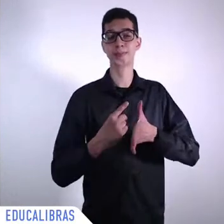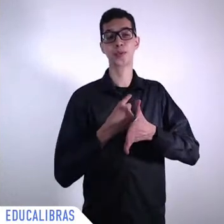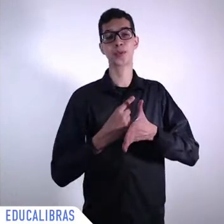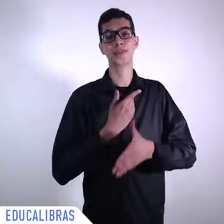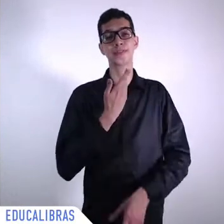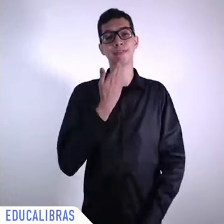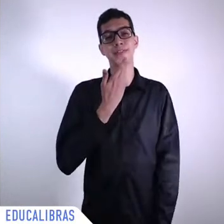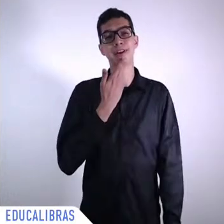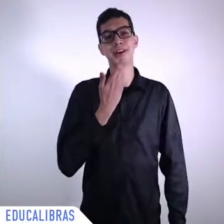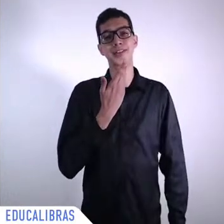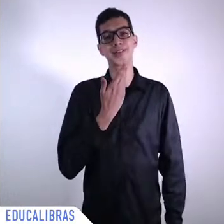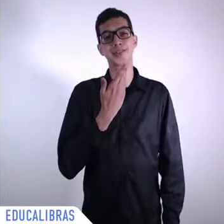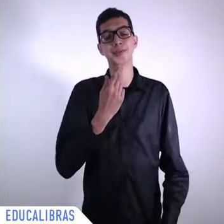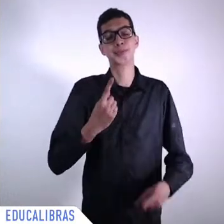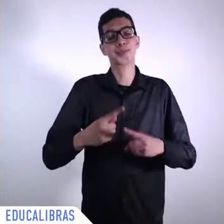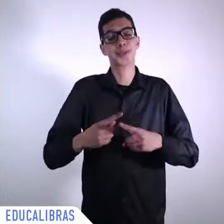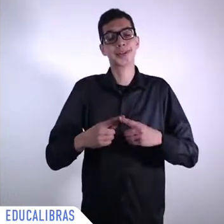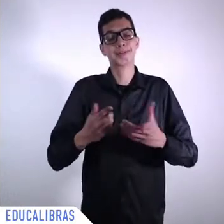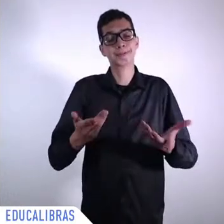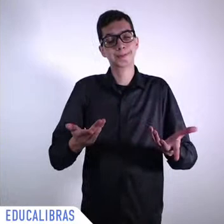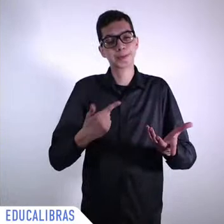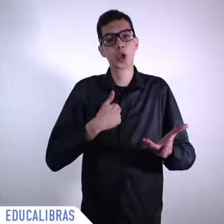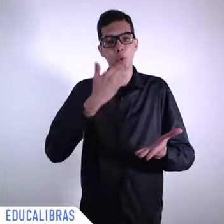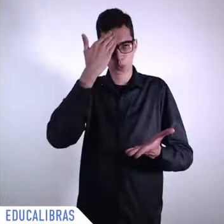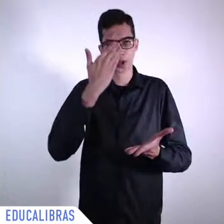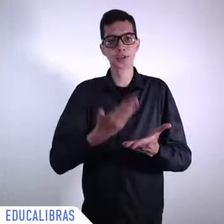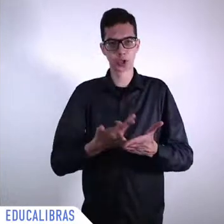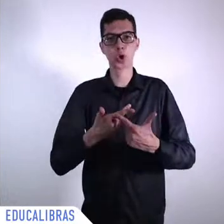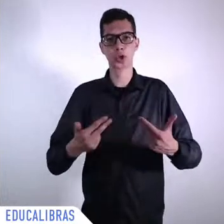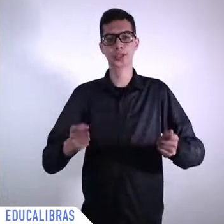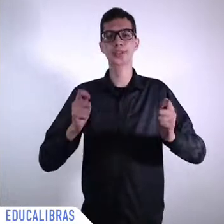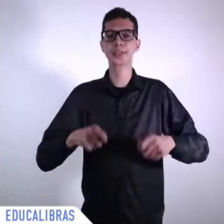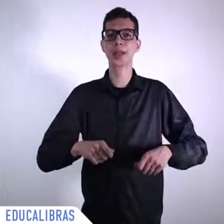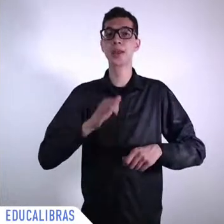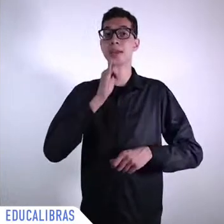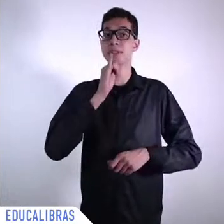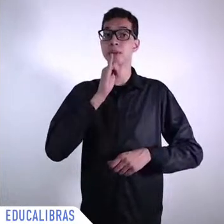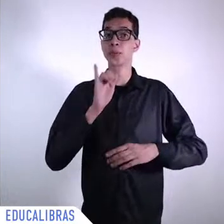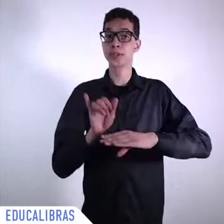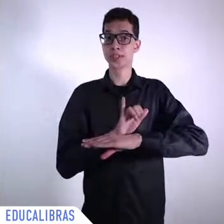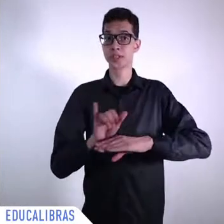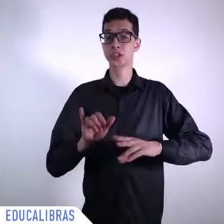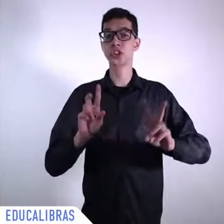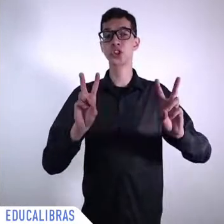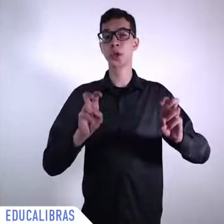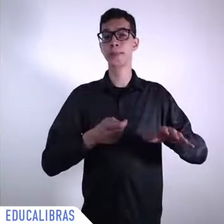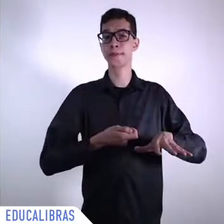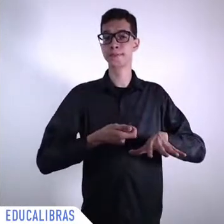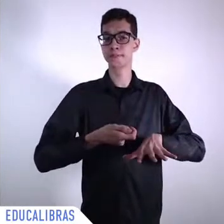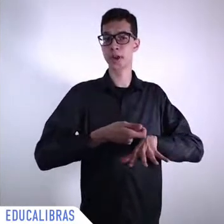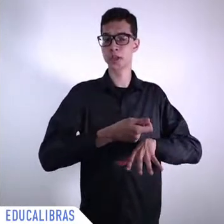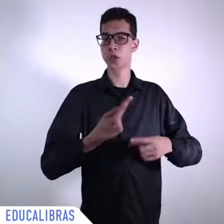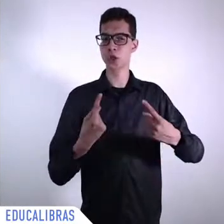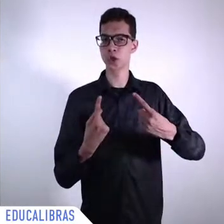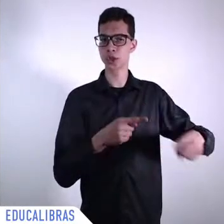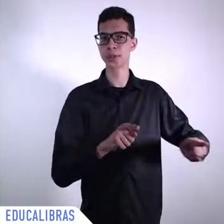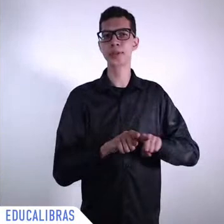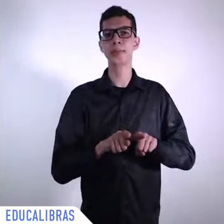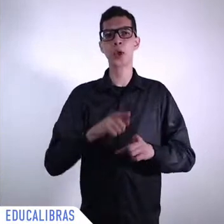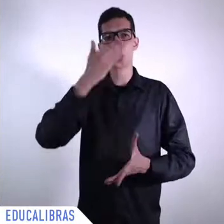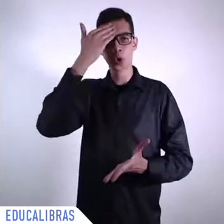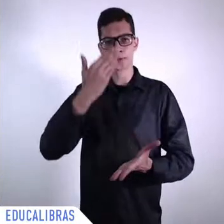fake news and about mistrust is one of the biggest questions actually that we have in practically all